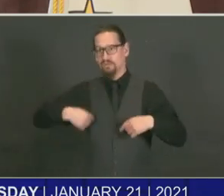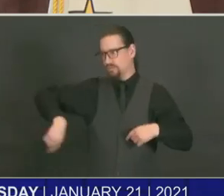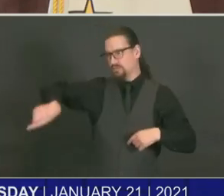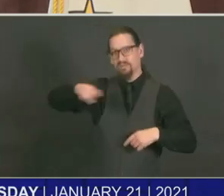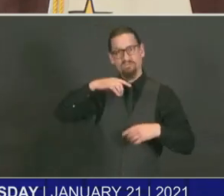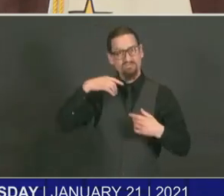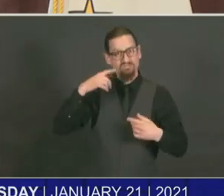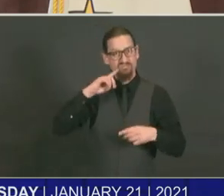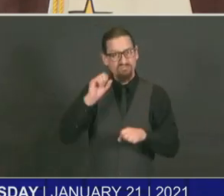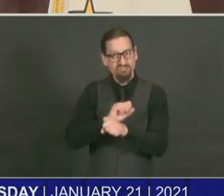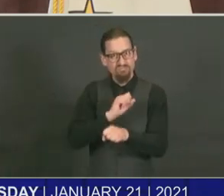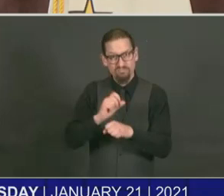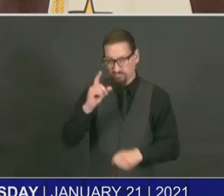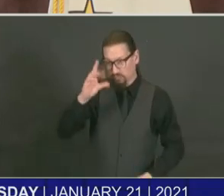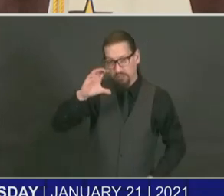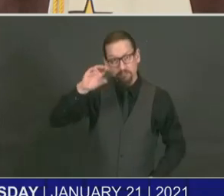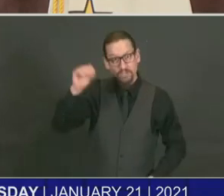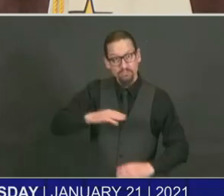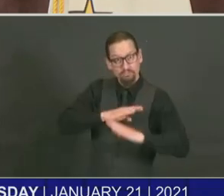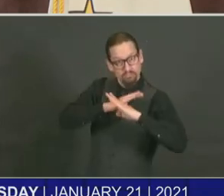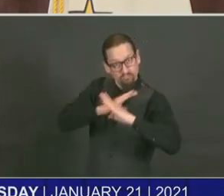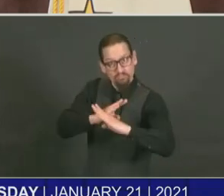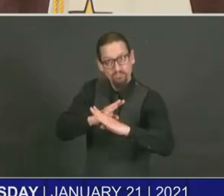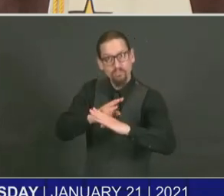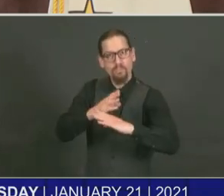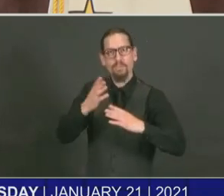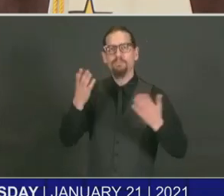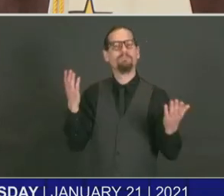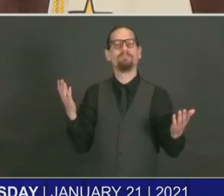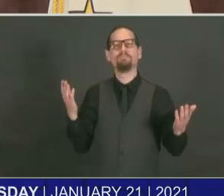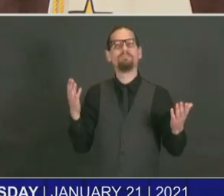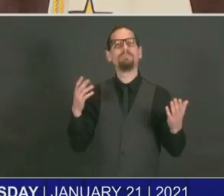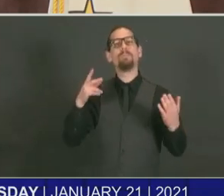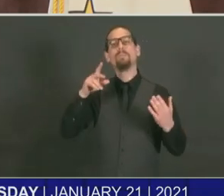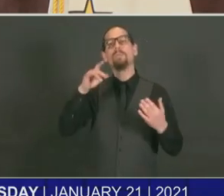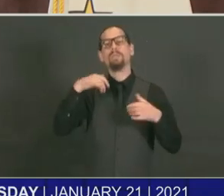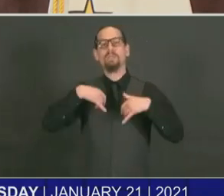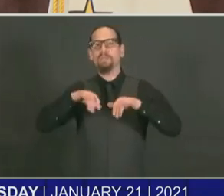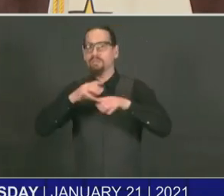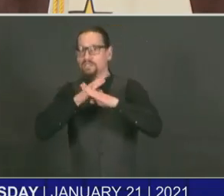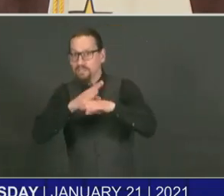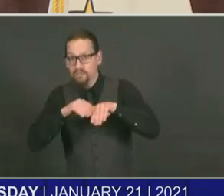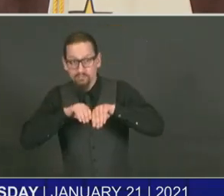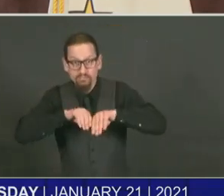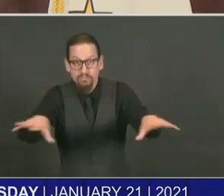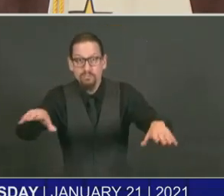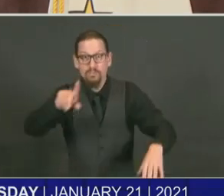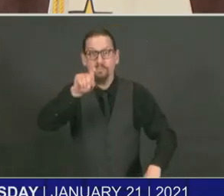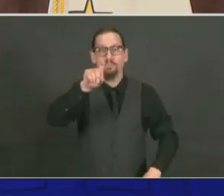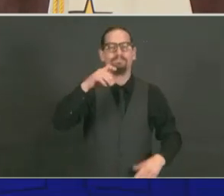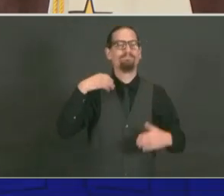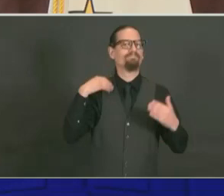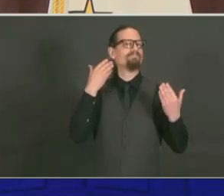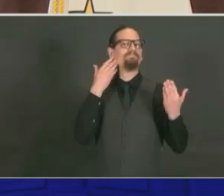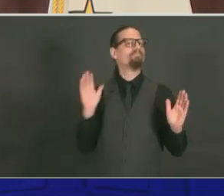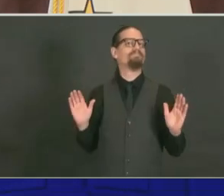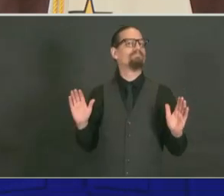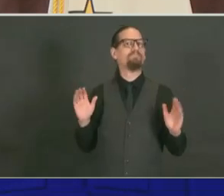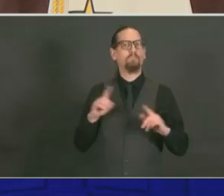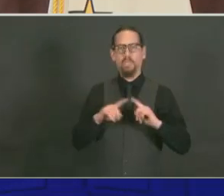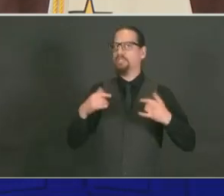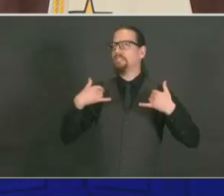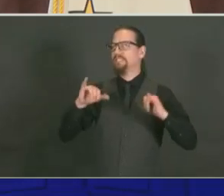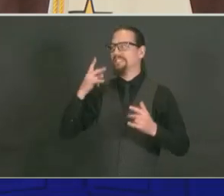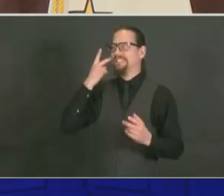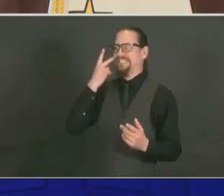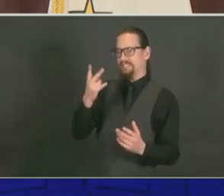the virus or from spreading coronavirus. Because you could still get COVID